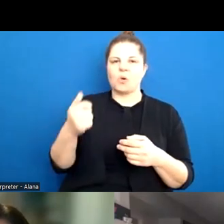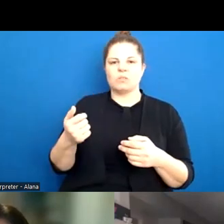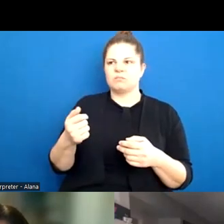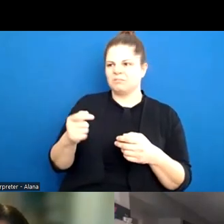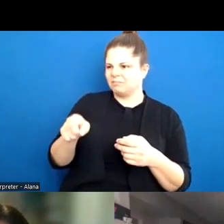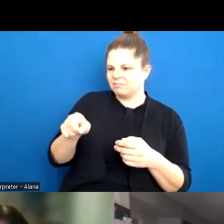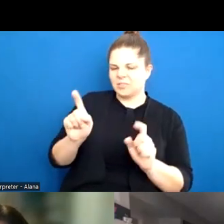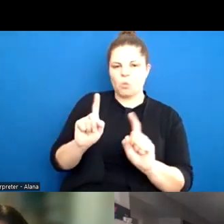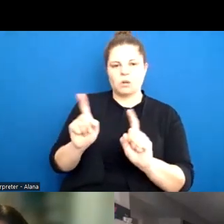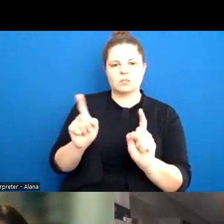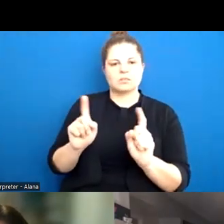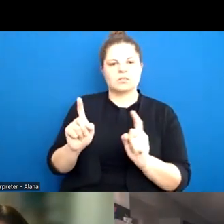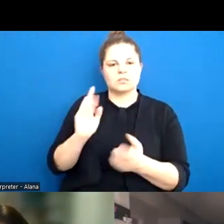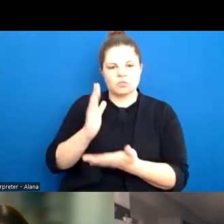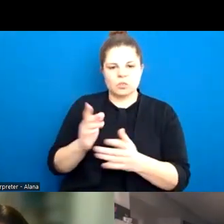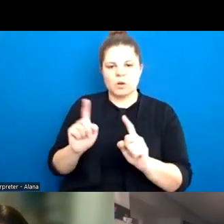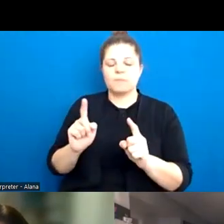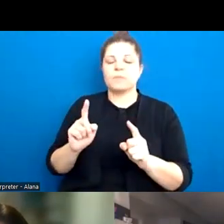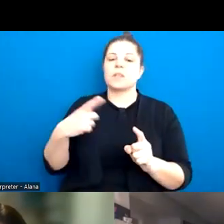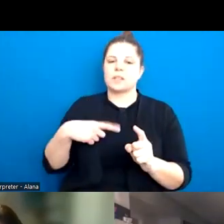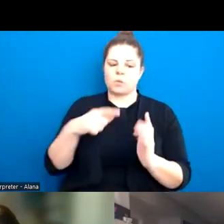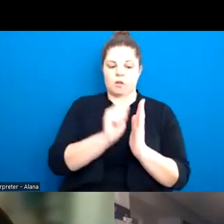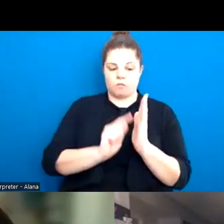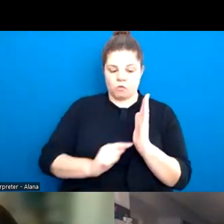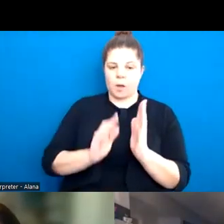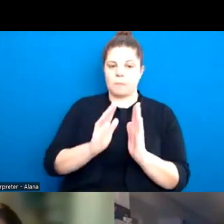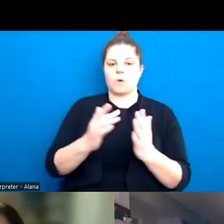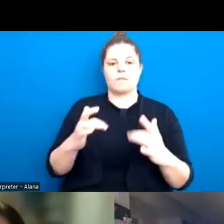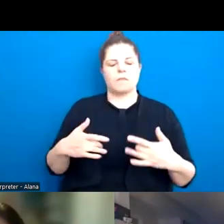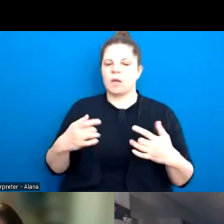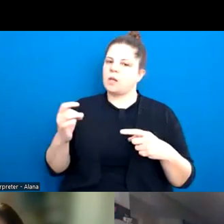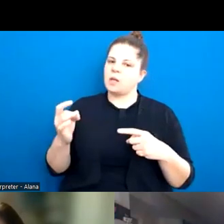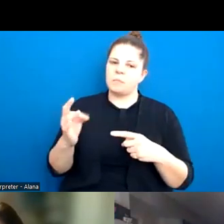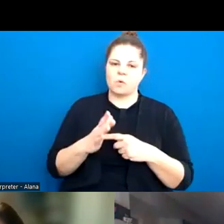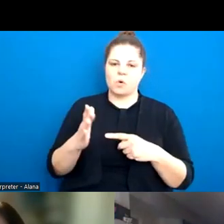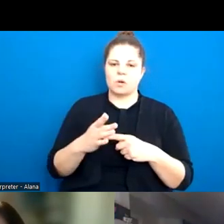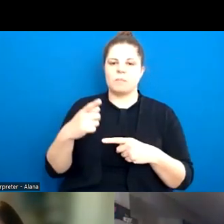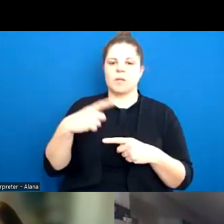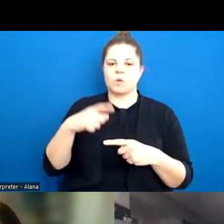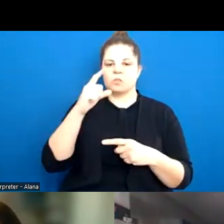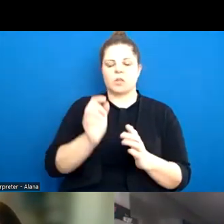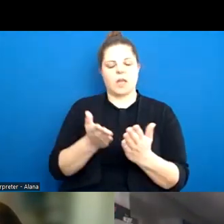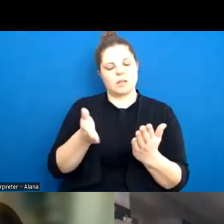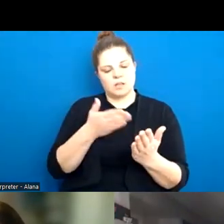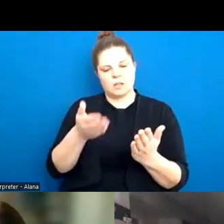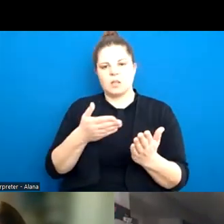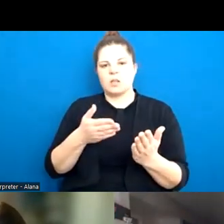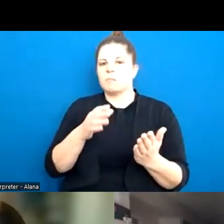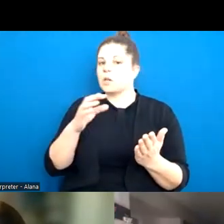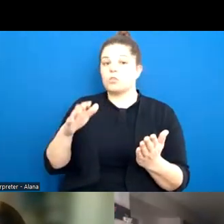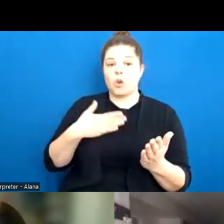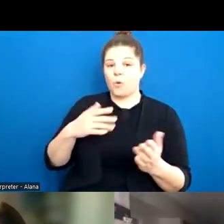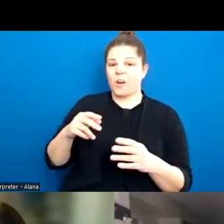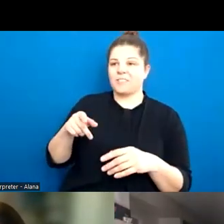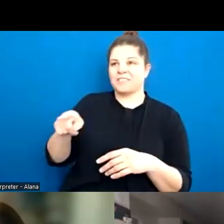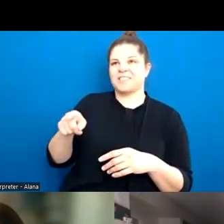means, which is one of the reasons why, you know, we felt like writing this was so crucial because you can deep dive without getting to the porn end of the internet. You